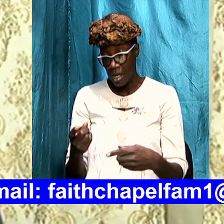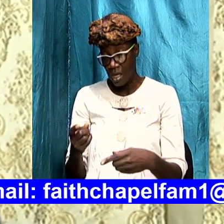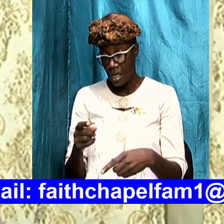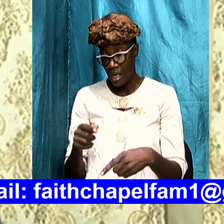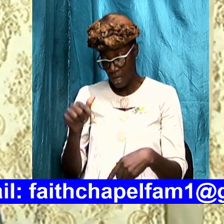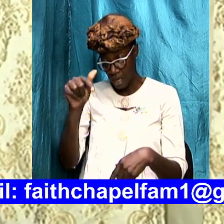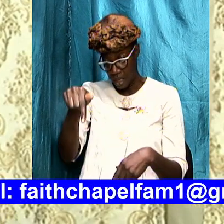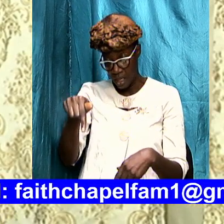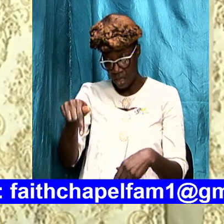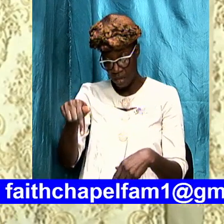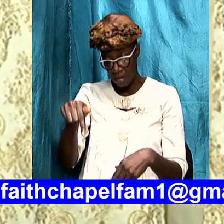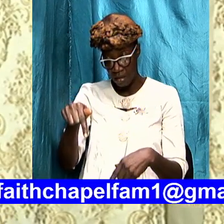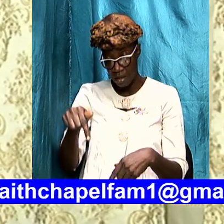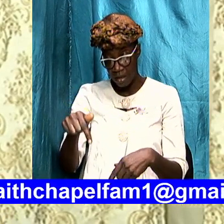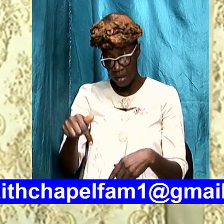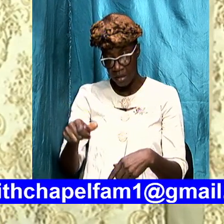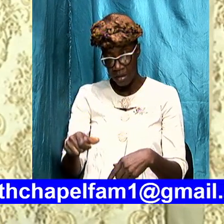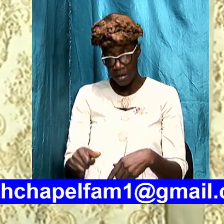pace